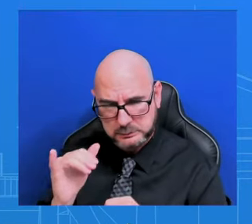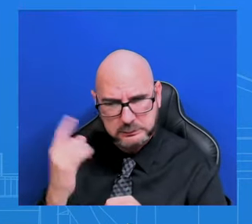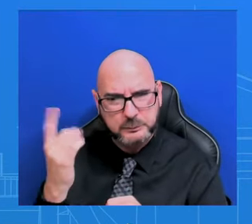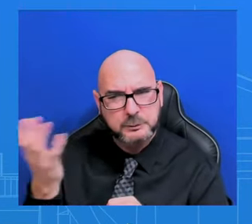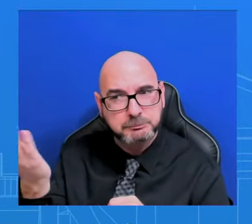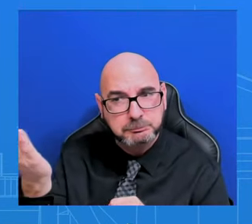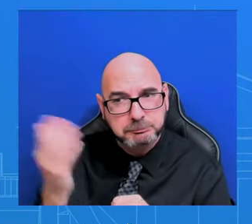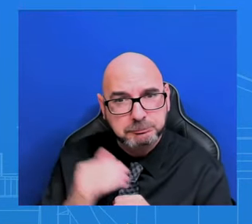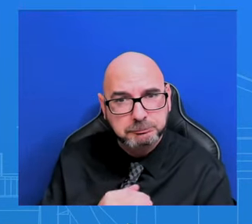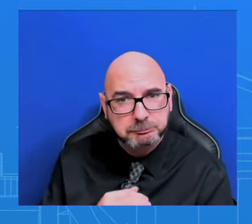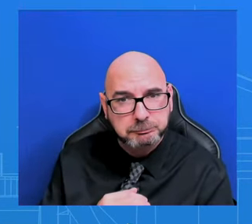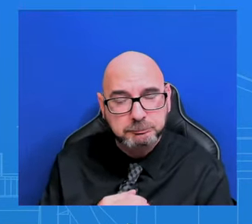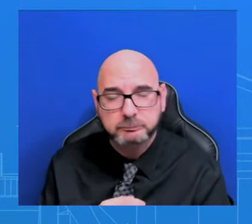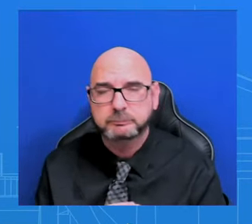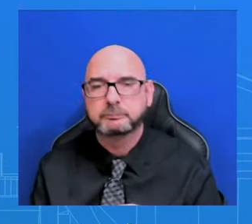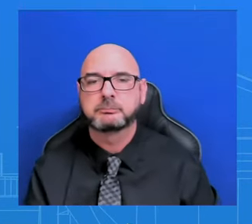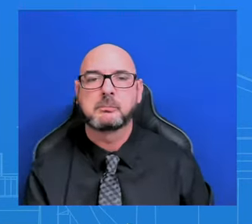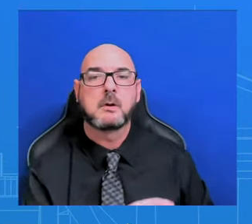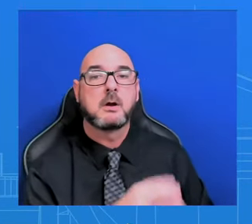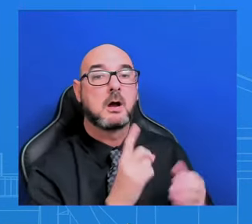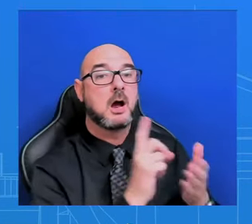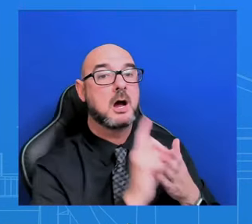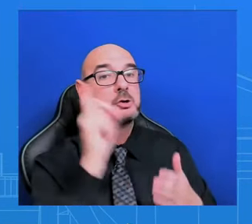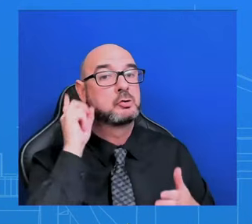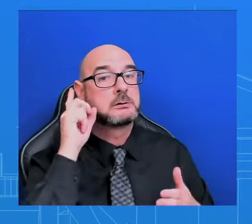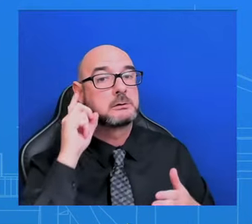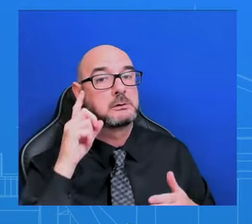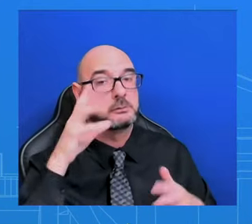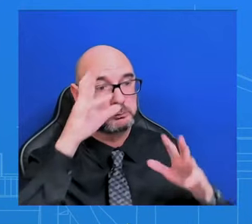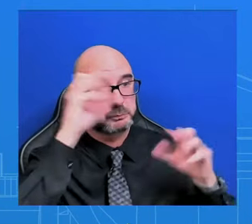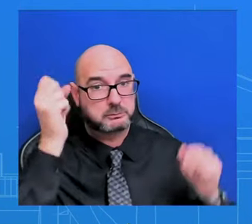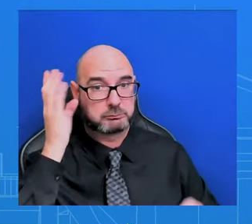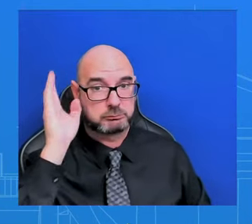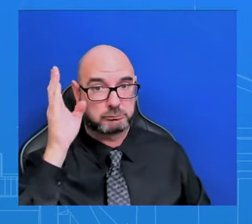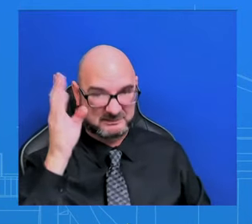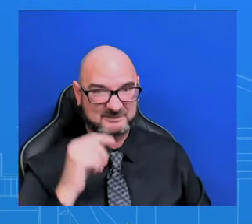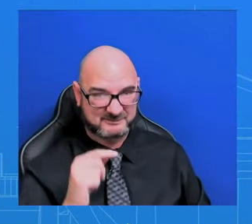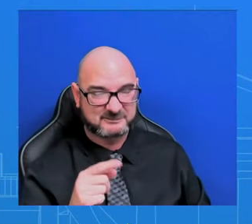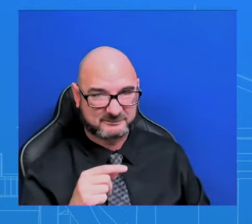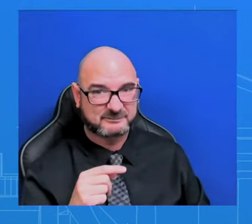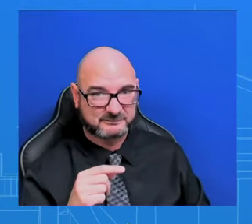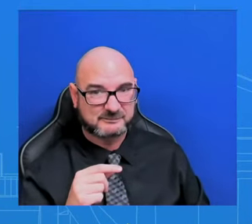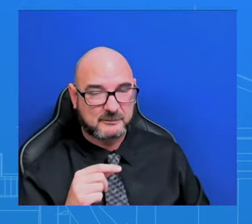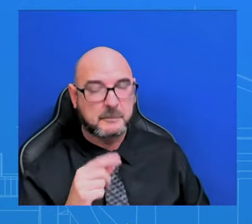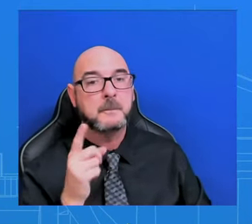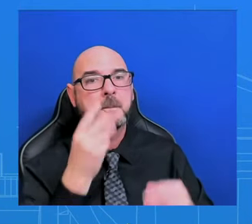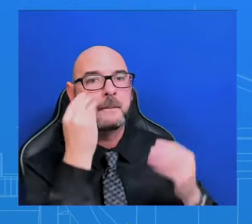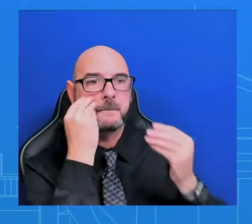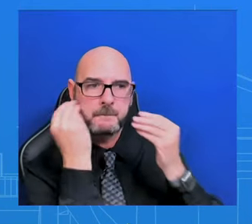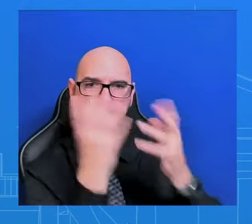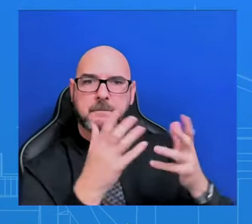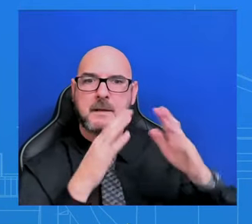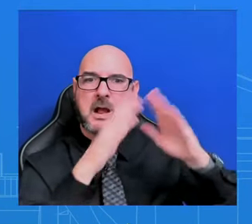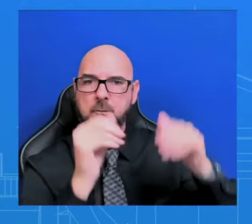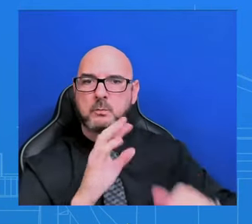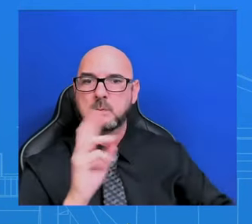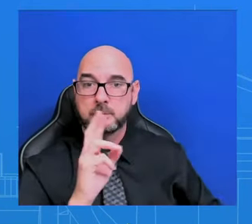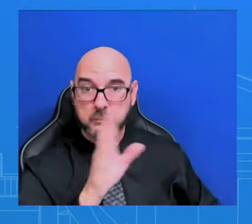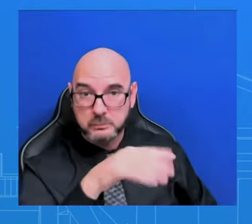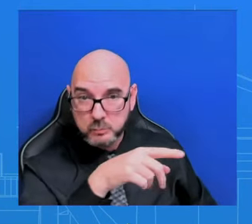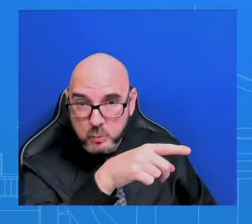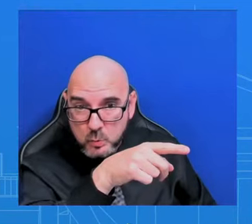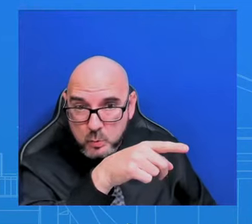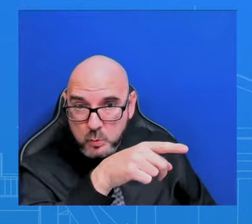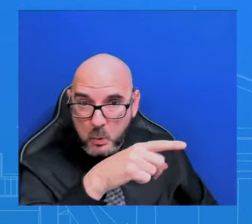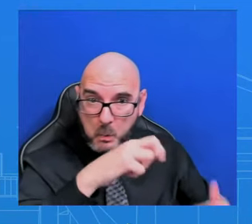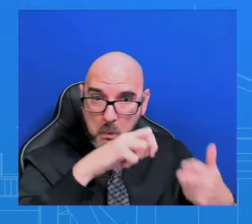a little bit, too. He said, you know, he called out, he said to House Republicans, do you really want to actually fix this problem? Do you